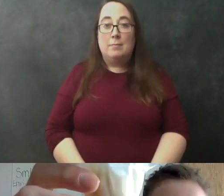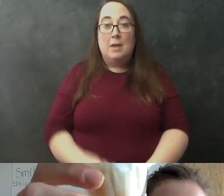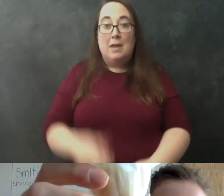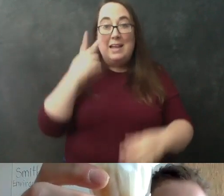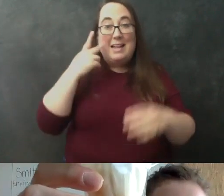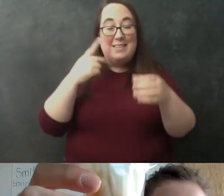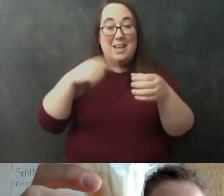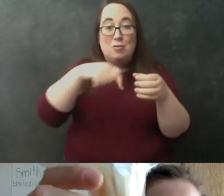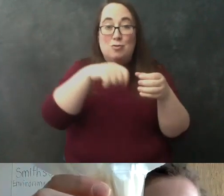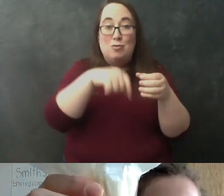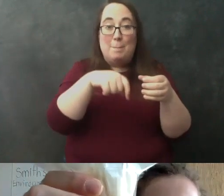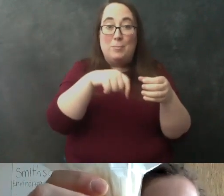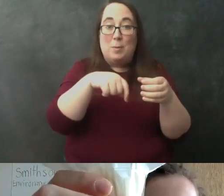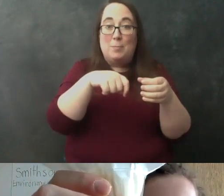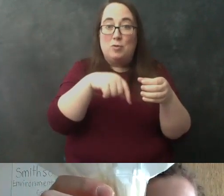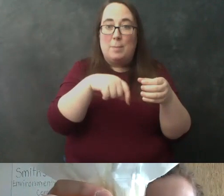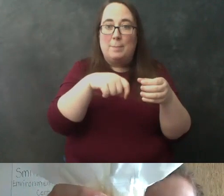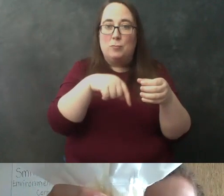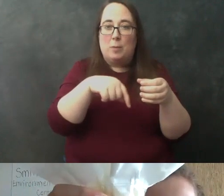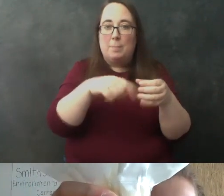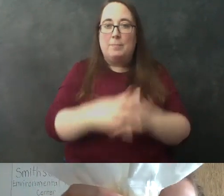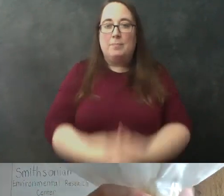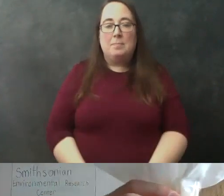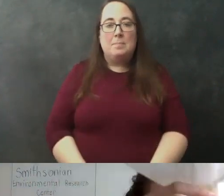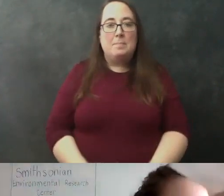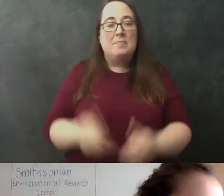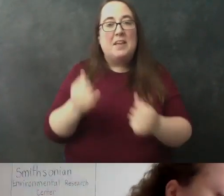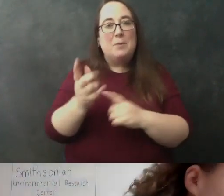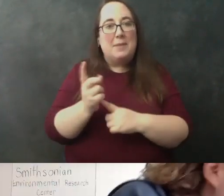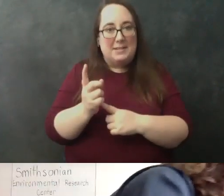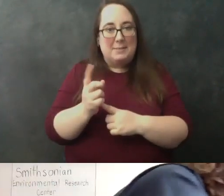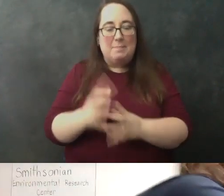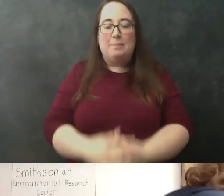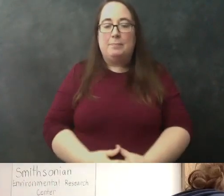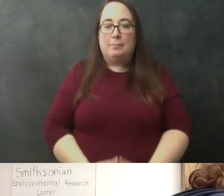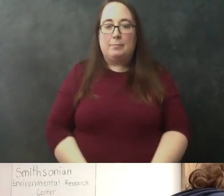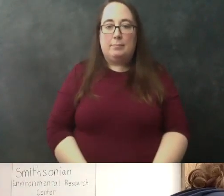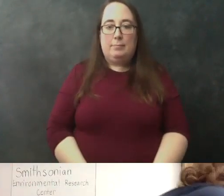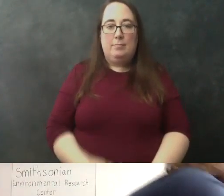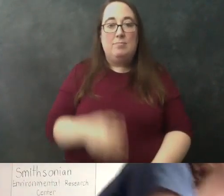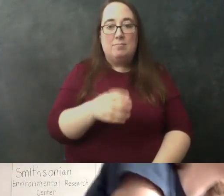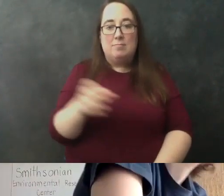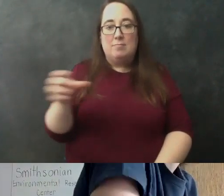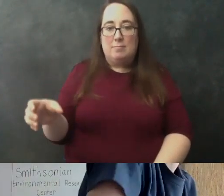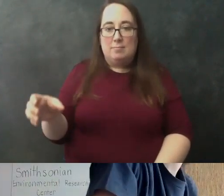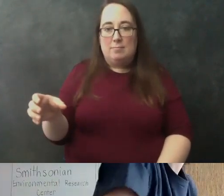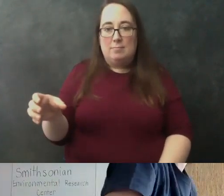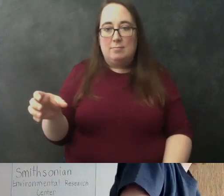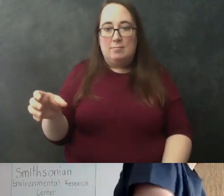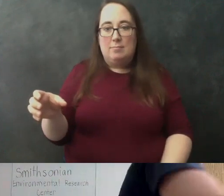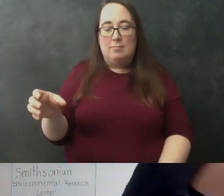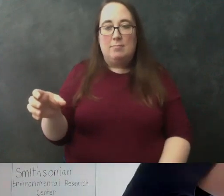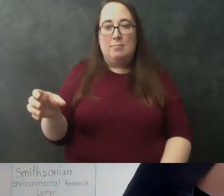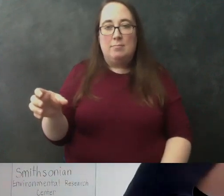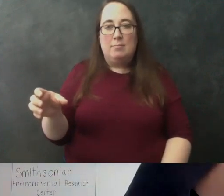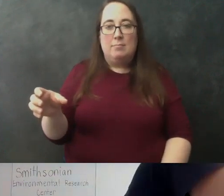you see it dripping so this might be we want to give this a few minutes so let's put that aside i'm gonna turn my that separate